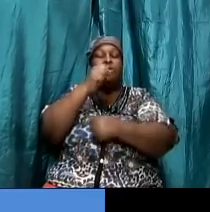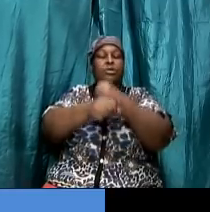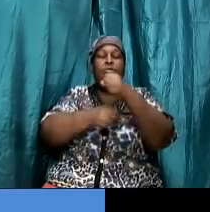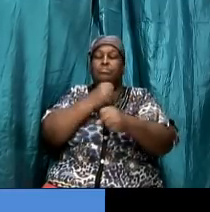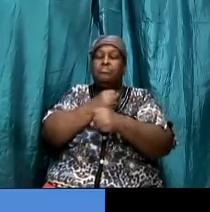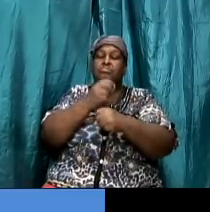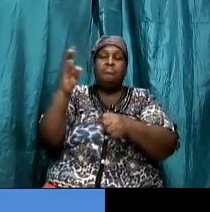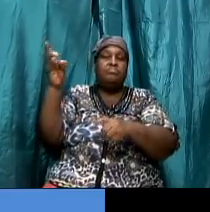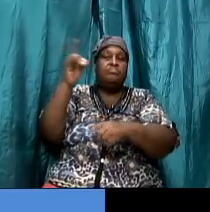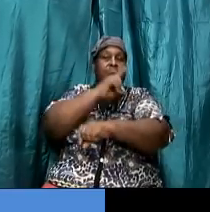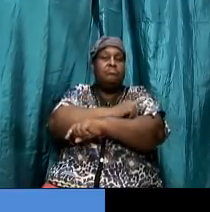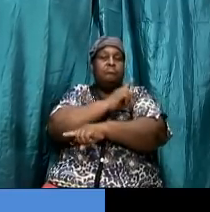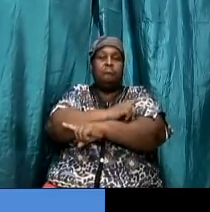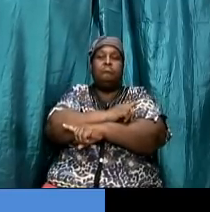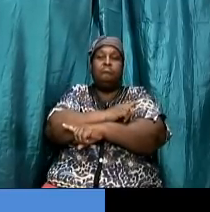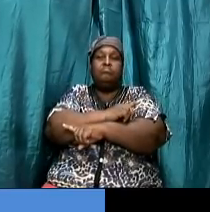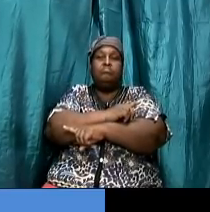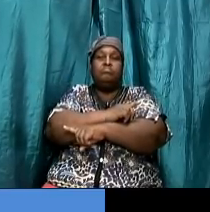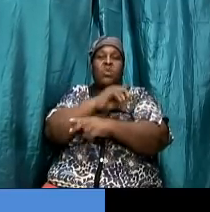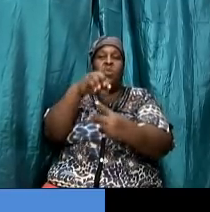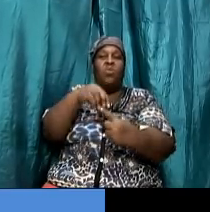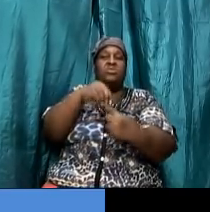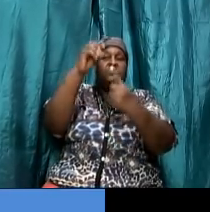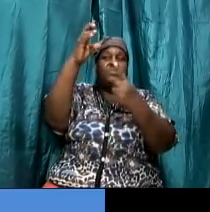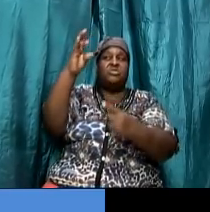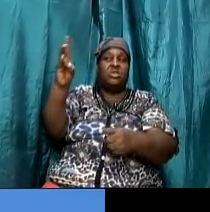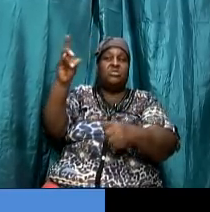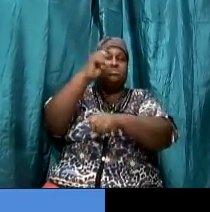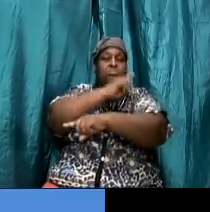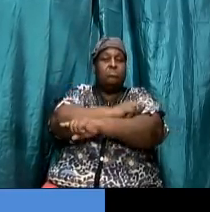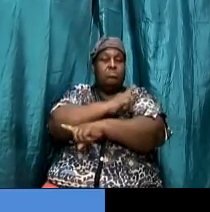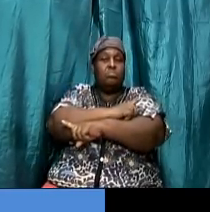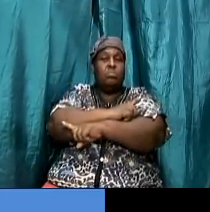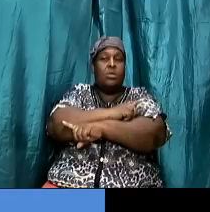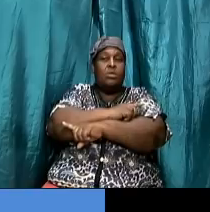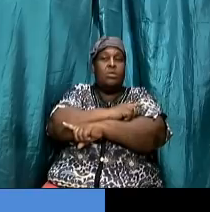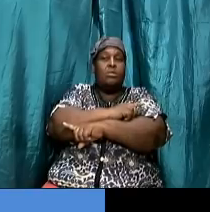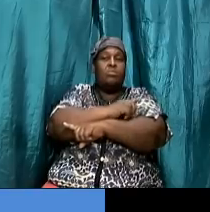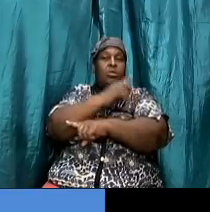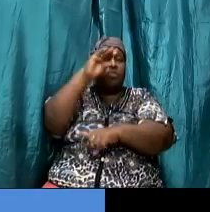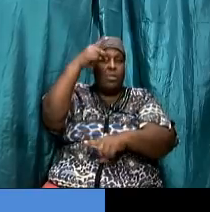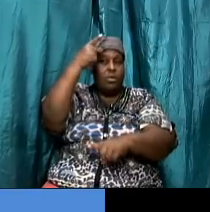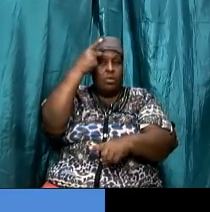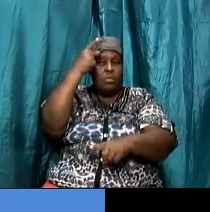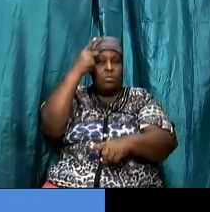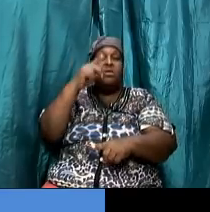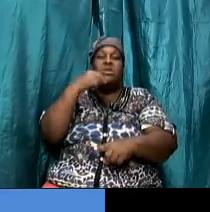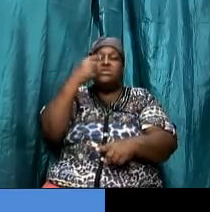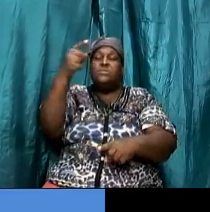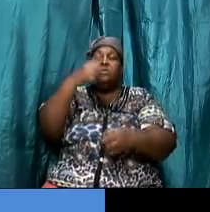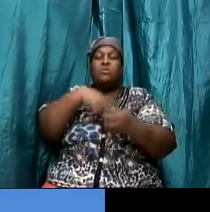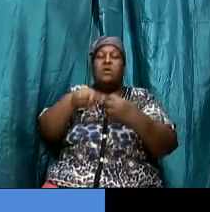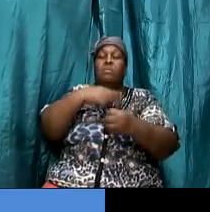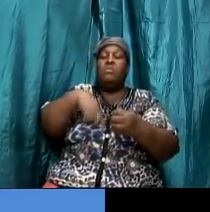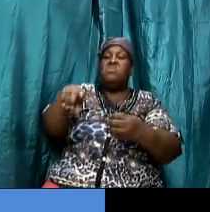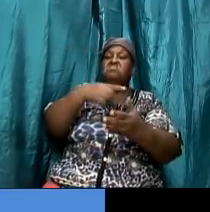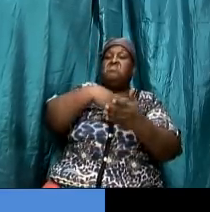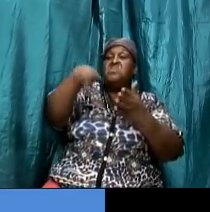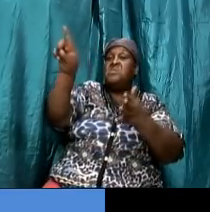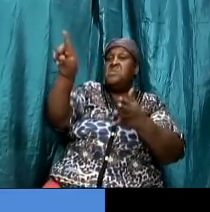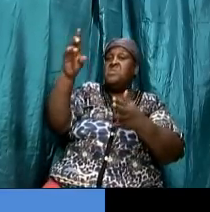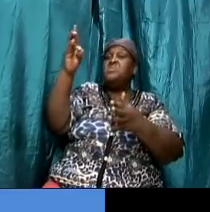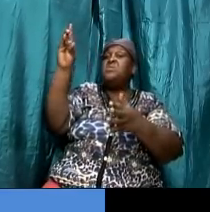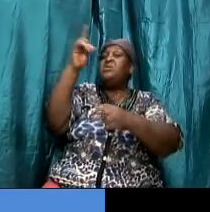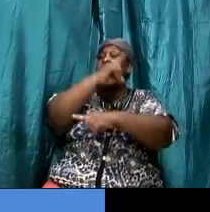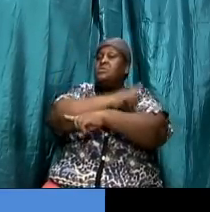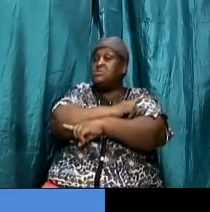or the special sabbaths but he was talking about the weekly sabbath like our